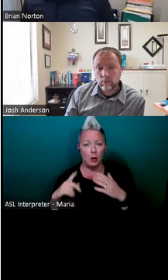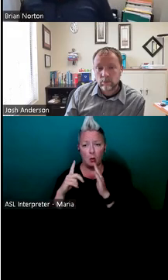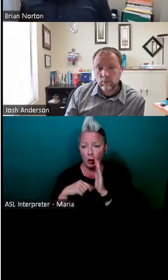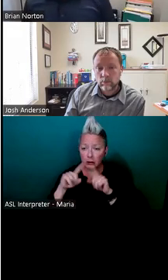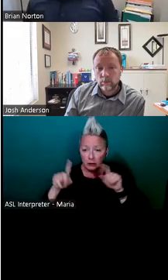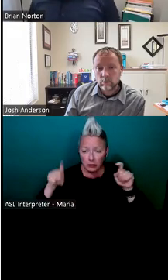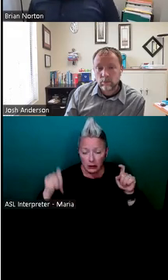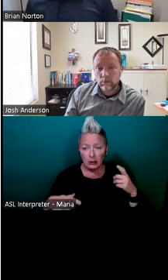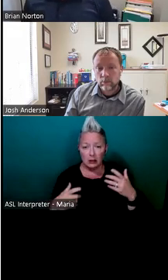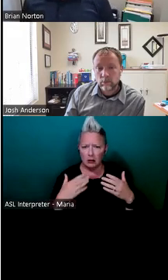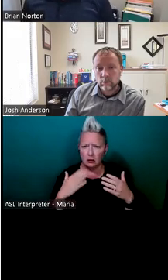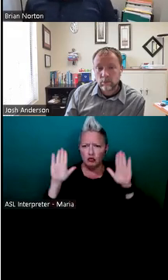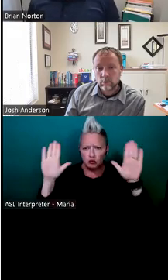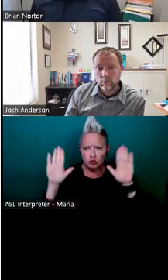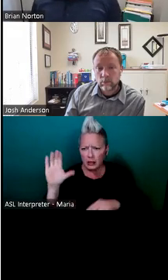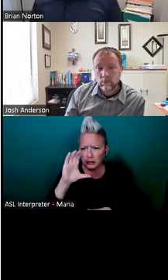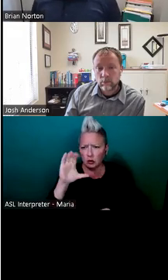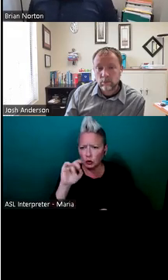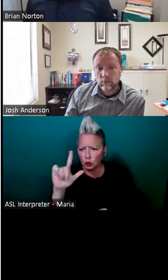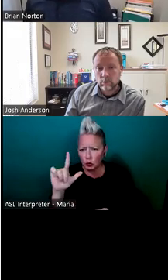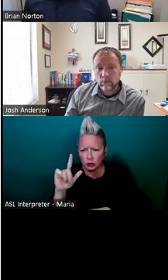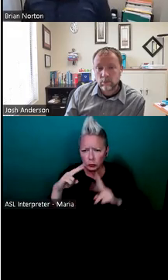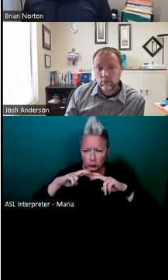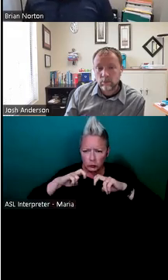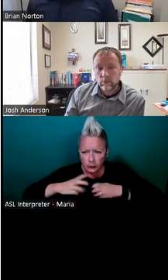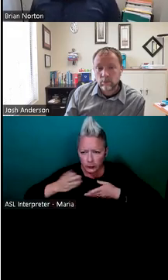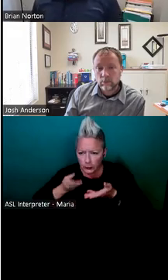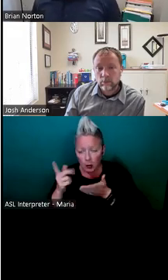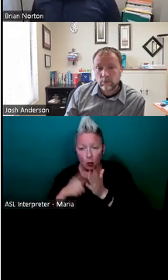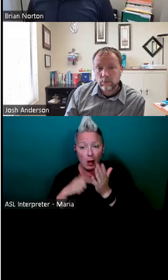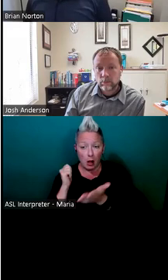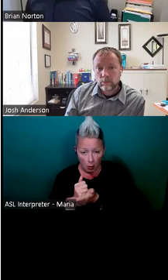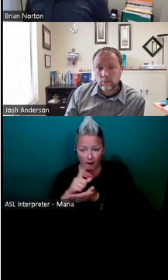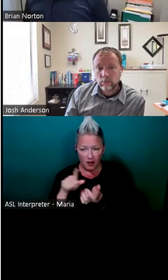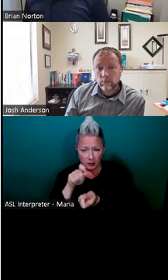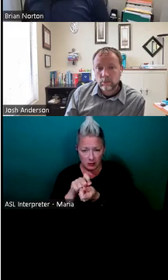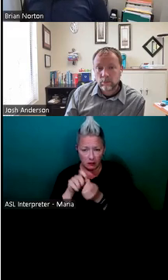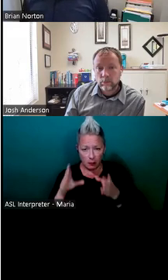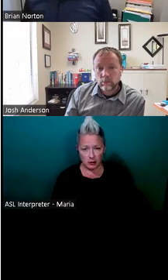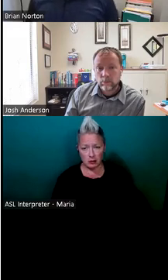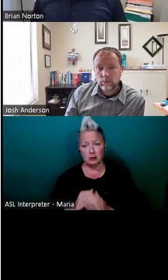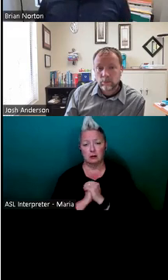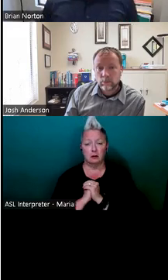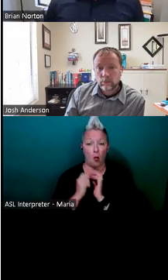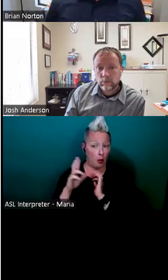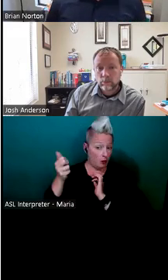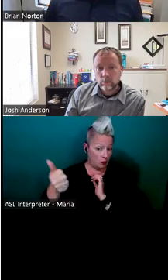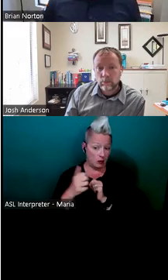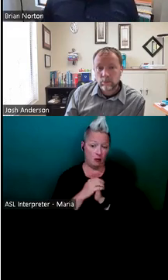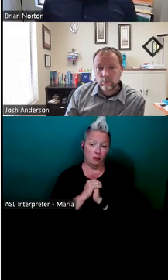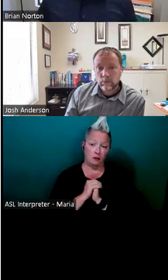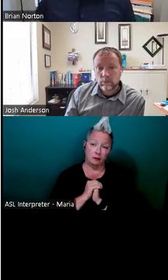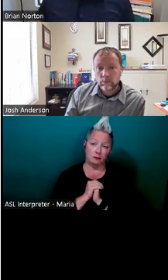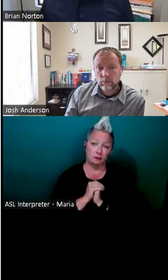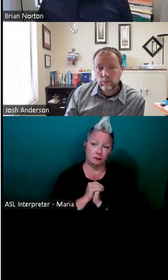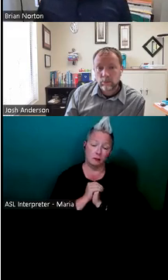great search tool that can kind of hone in on the different things that might be helpful for the particular individual or yourself, um, and the things